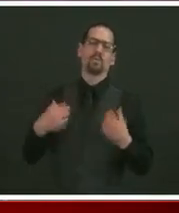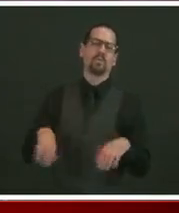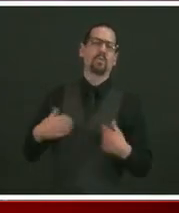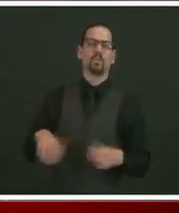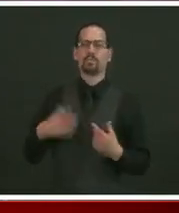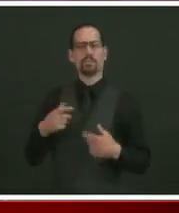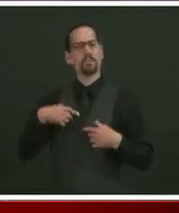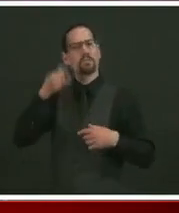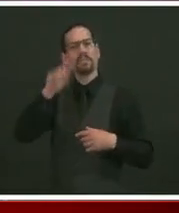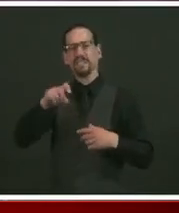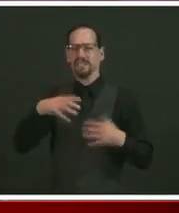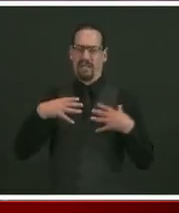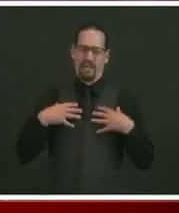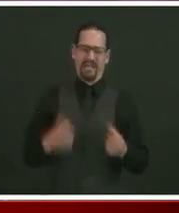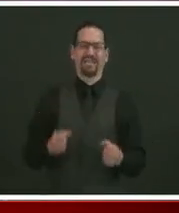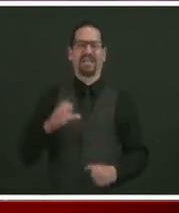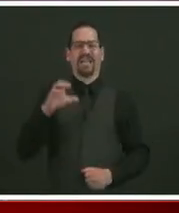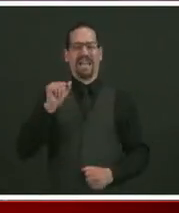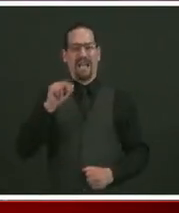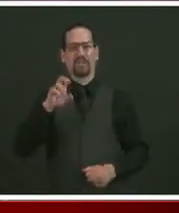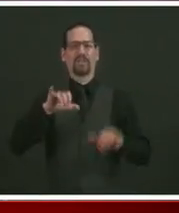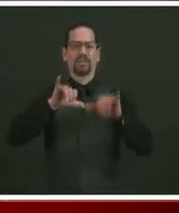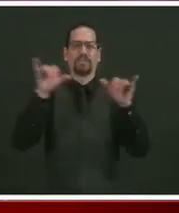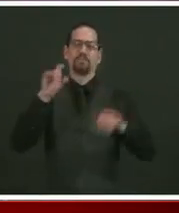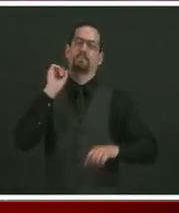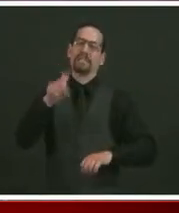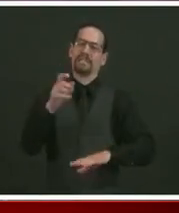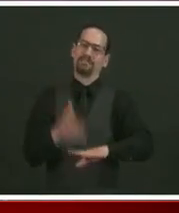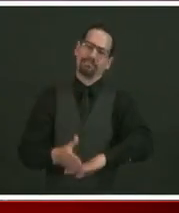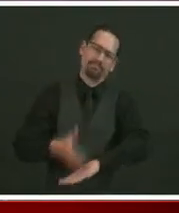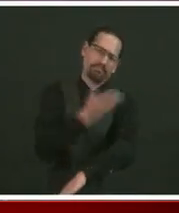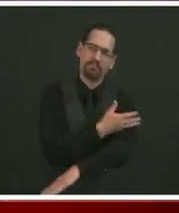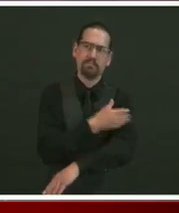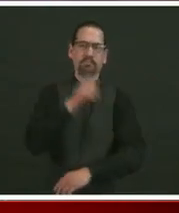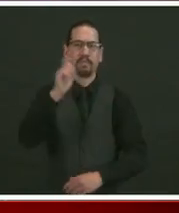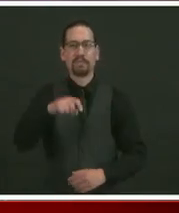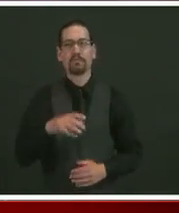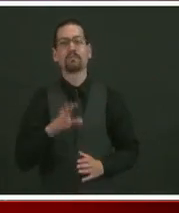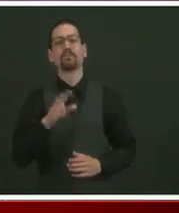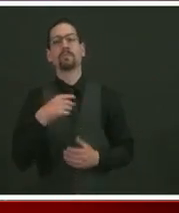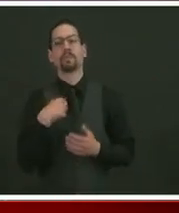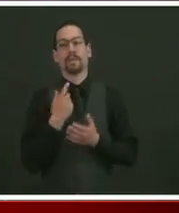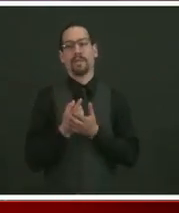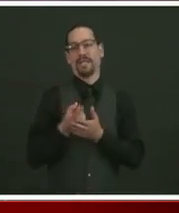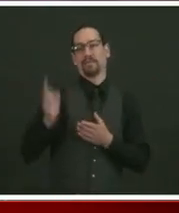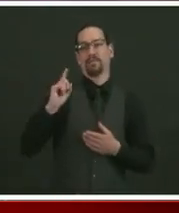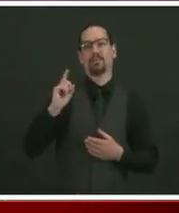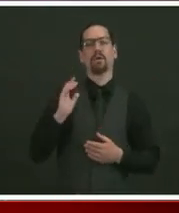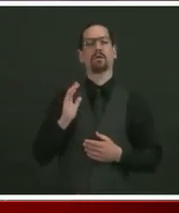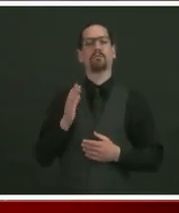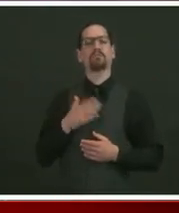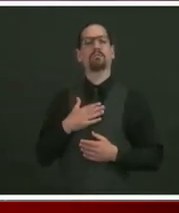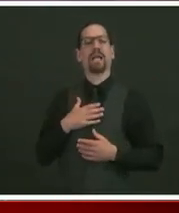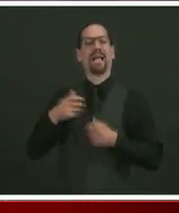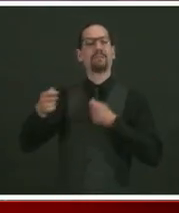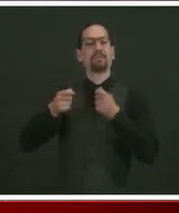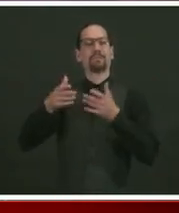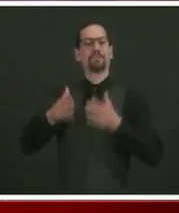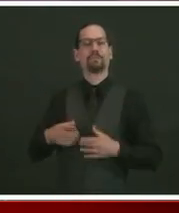come out stronger on the other end. So last week, my administration launched a hospital relief fund. We're committed